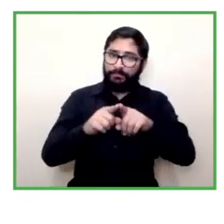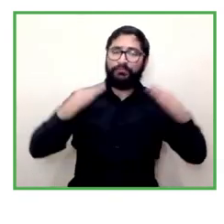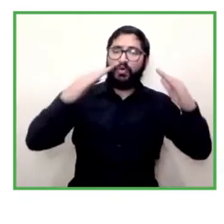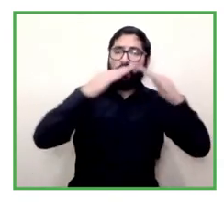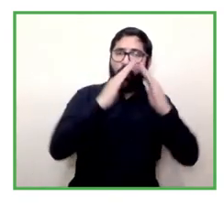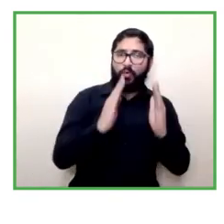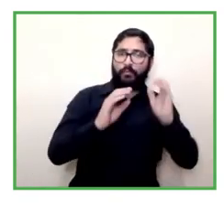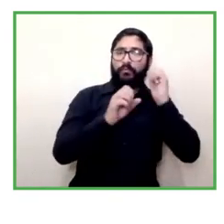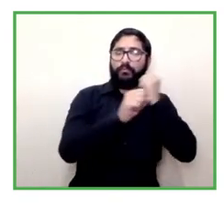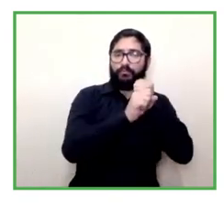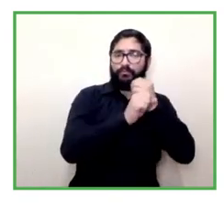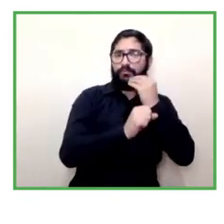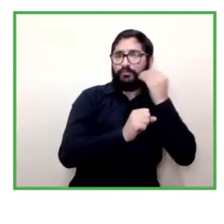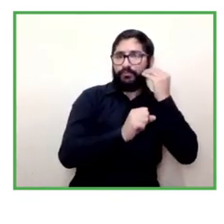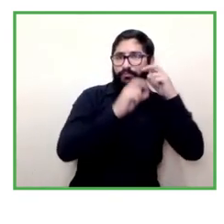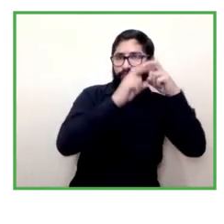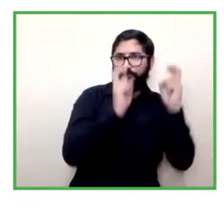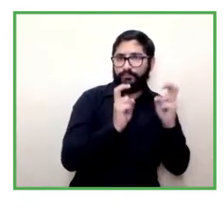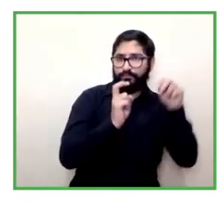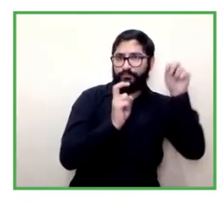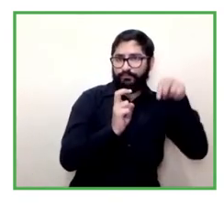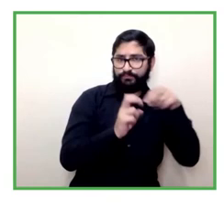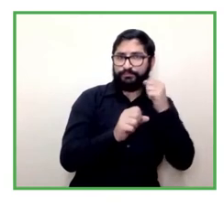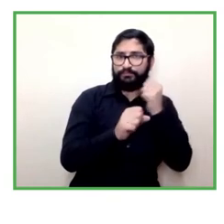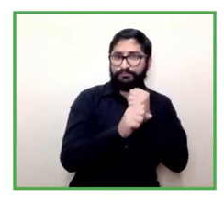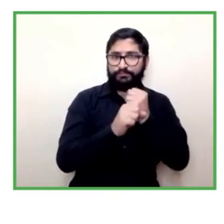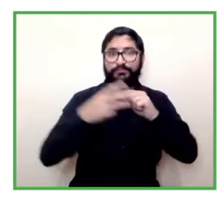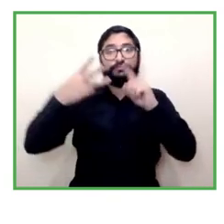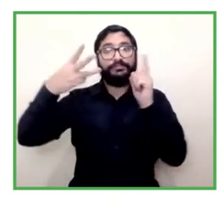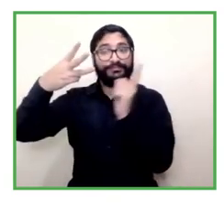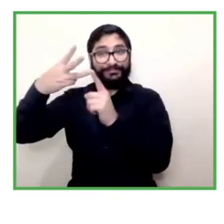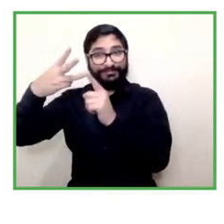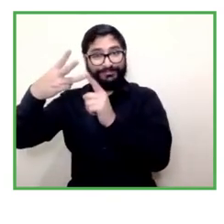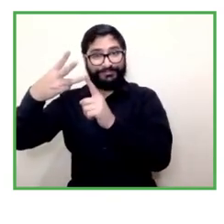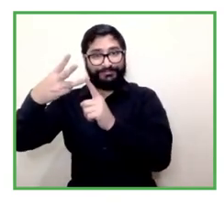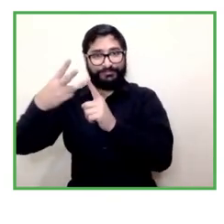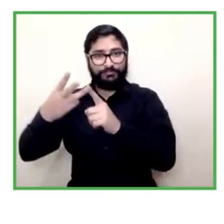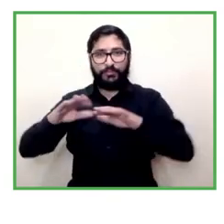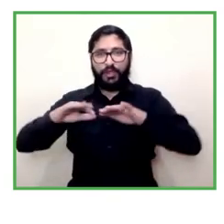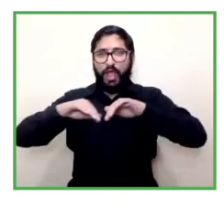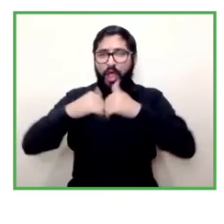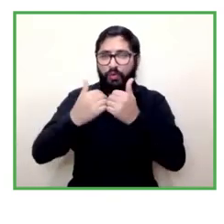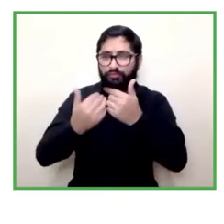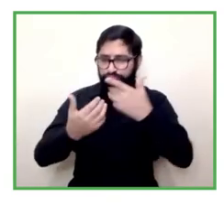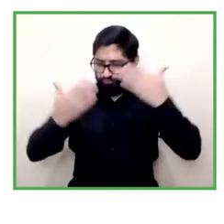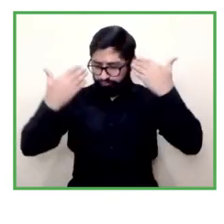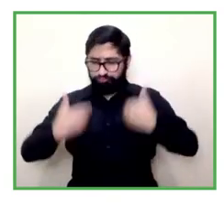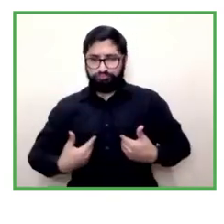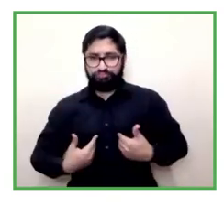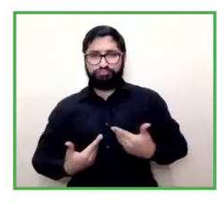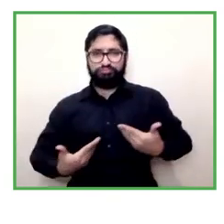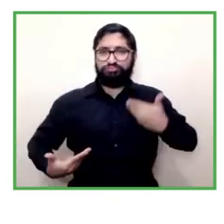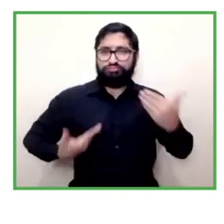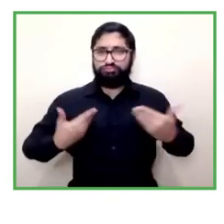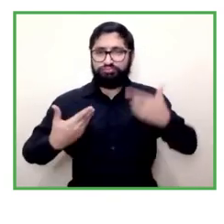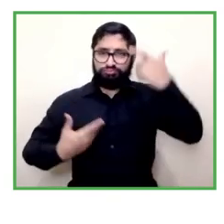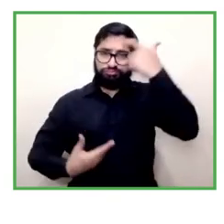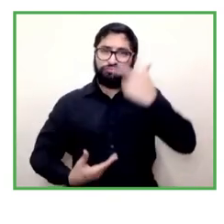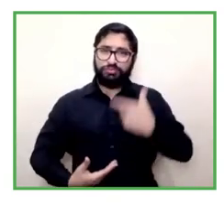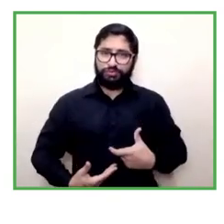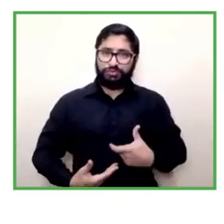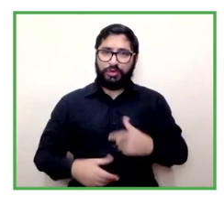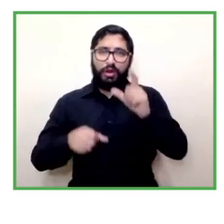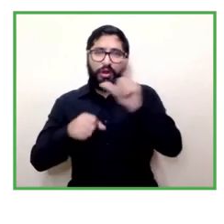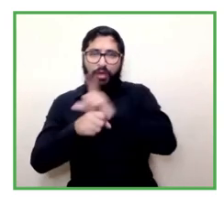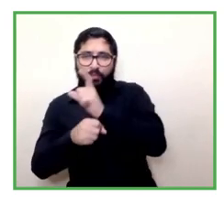around the behavior of the labor observatory analyzing what are the trainings what is the